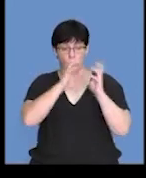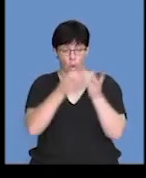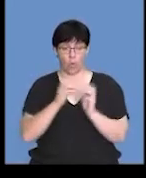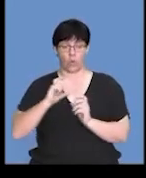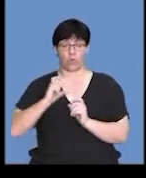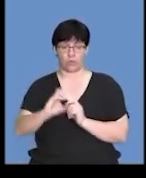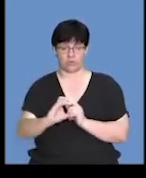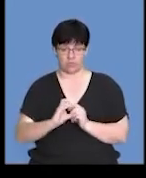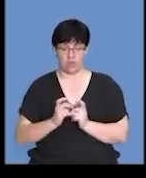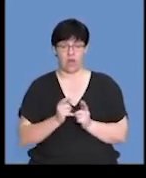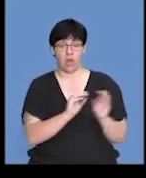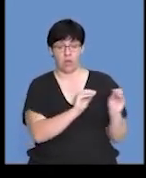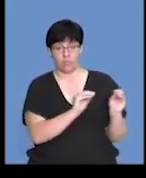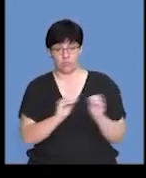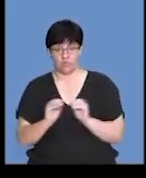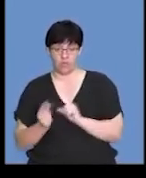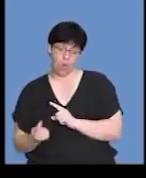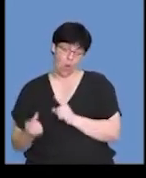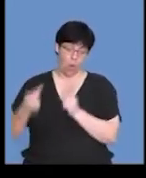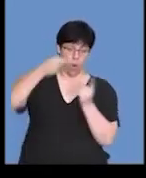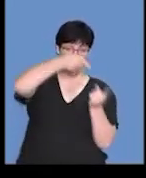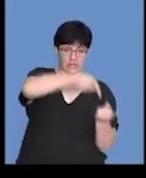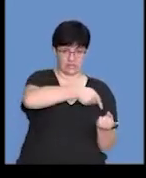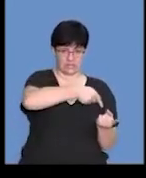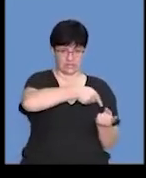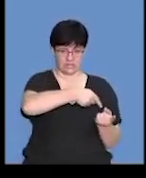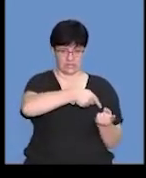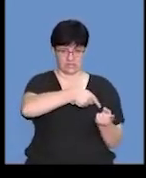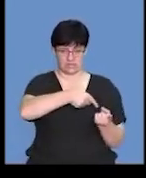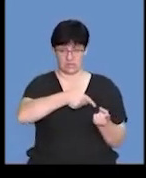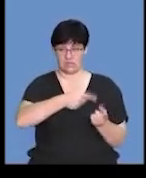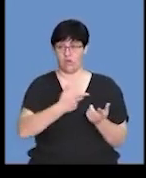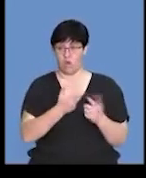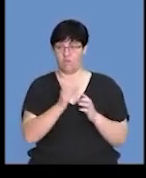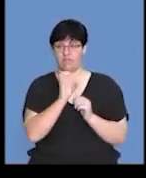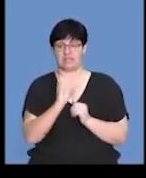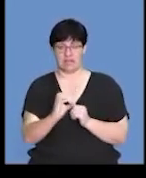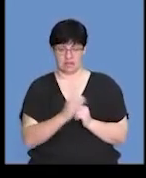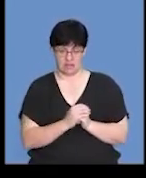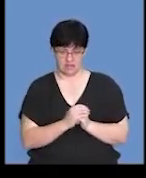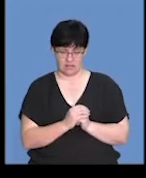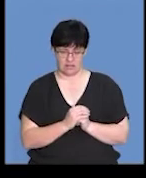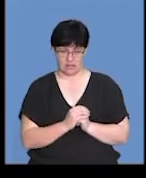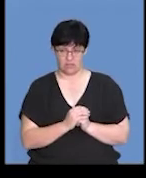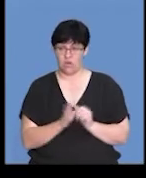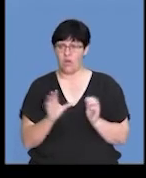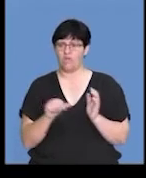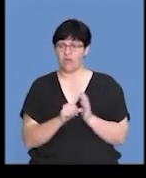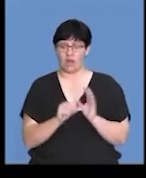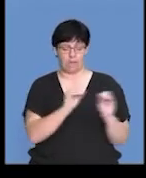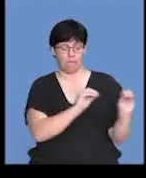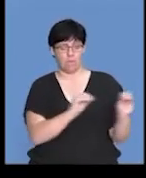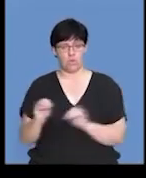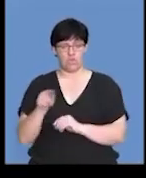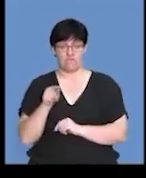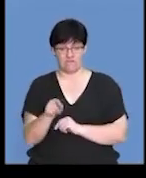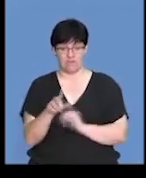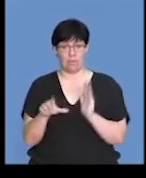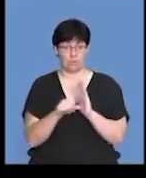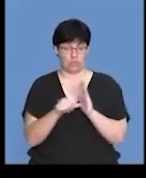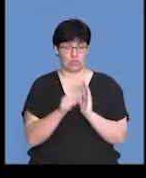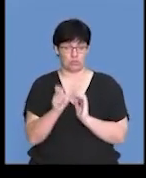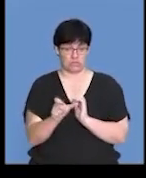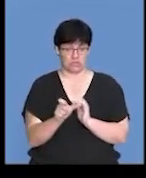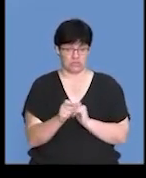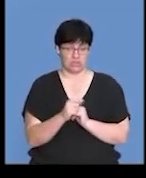moves to the opposite poles of the cell. So, there's some key words here, move, which I